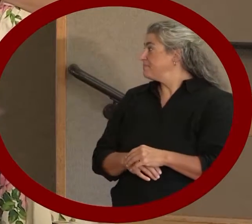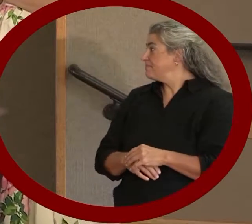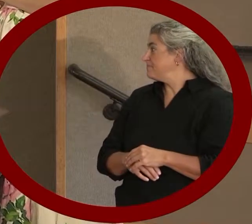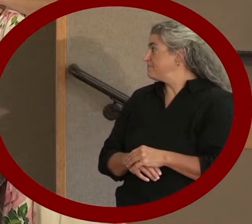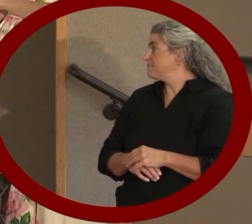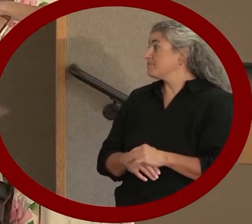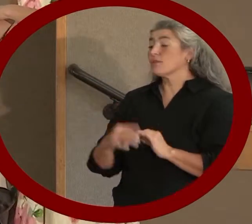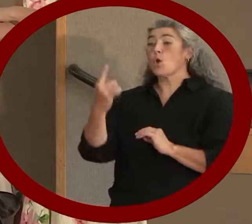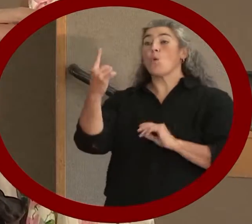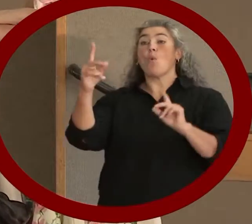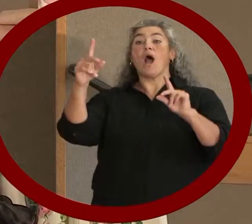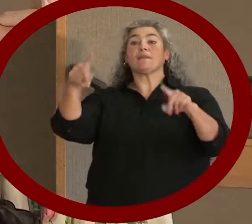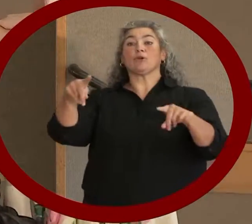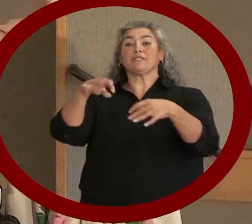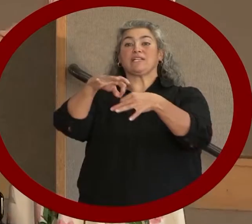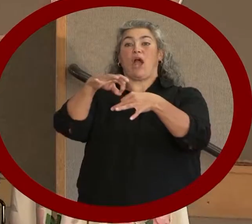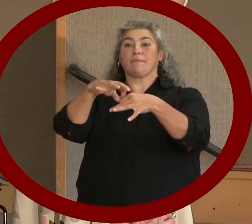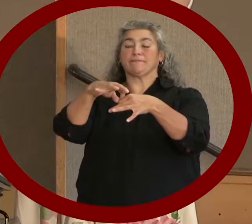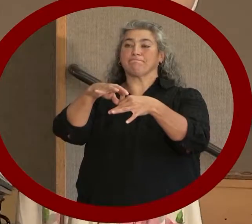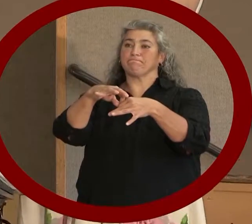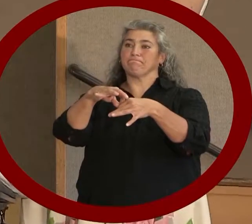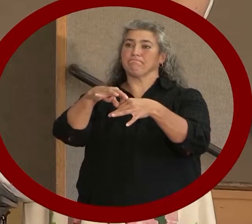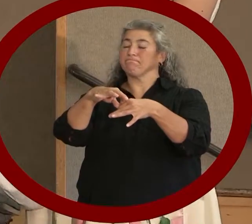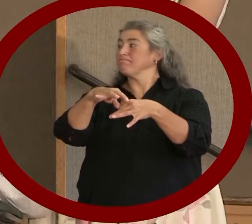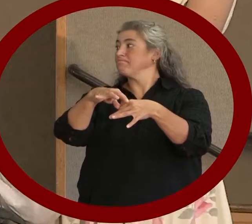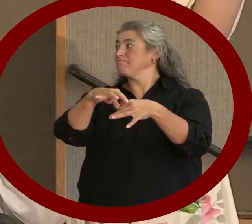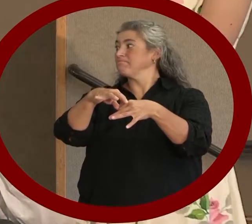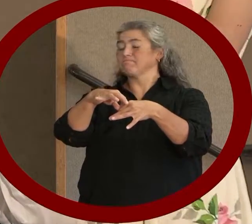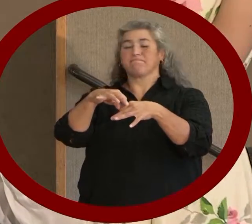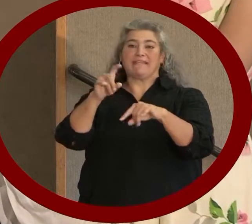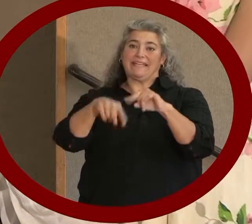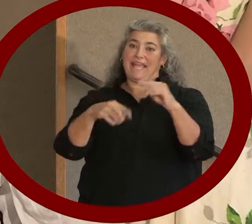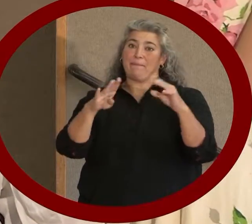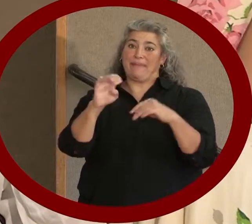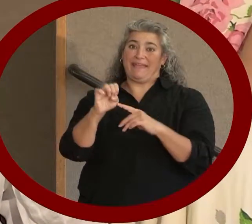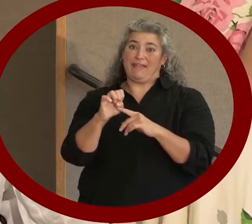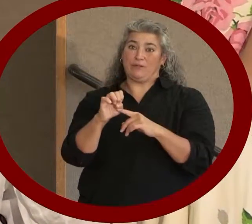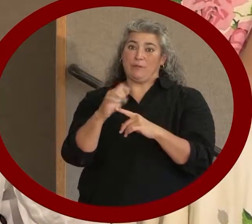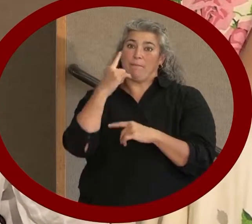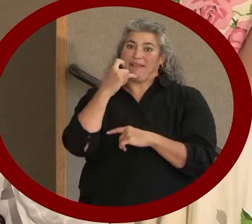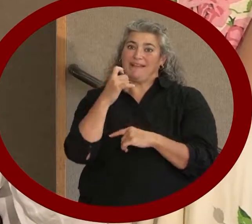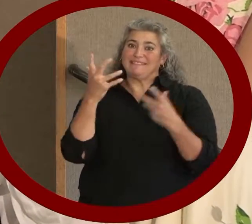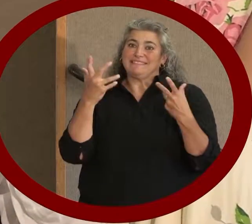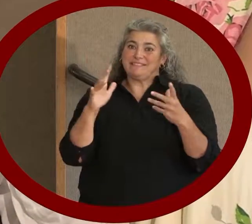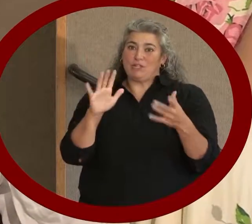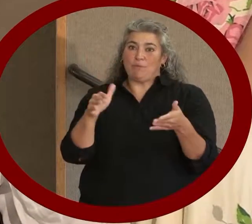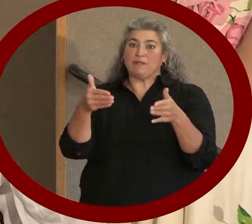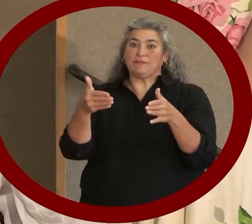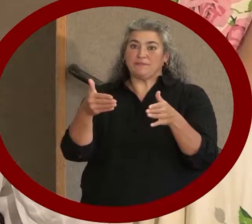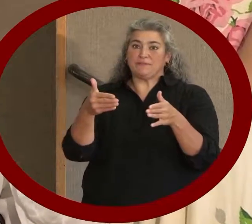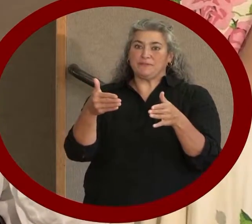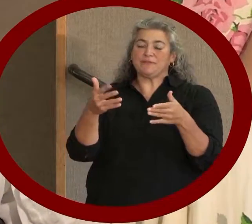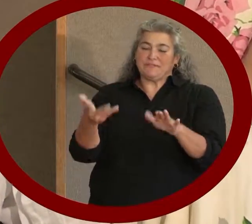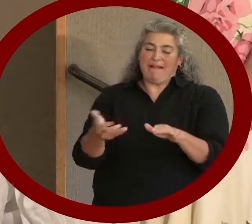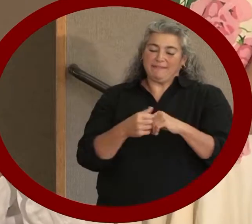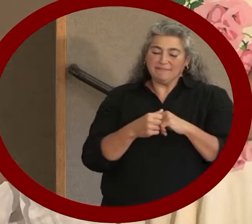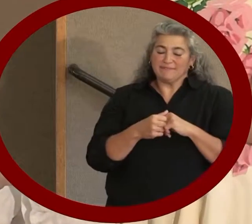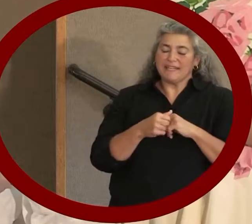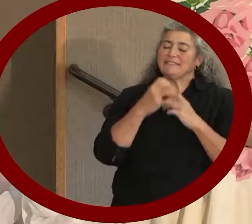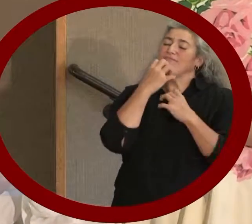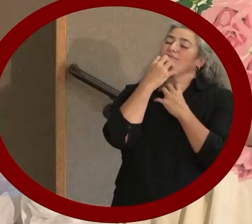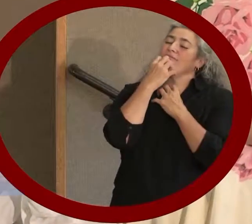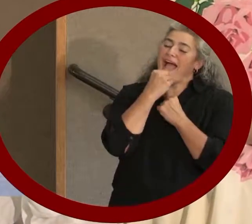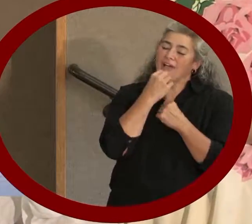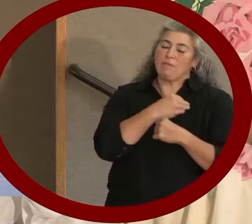One person nominated today could not be here because he's no longer with us, but he was a valued member of our